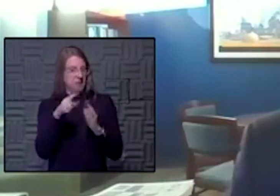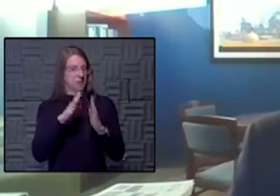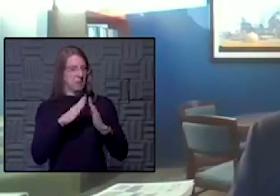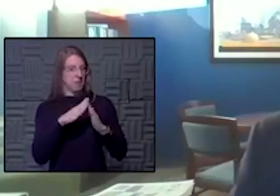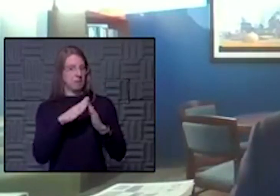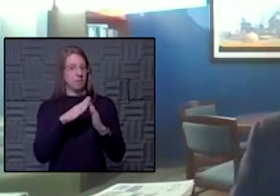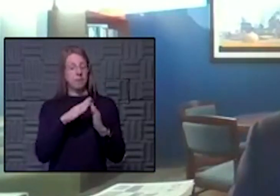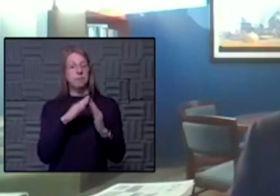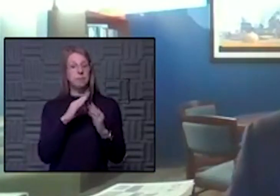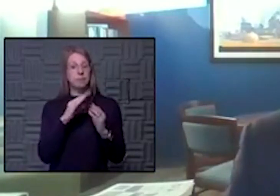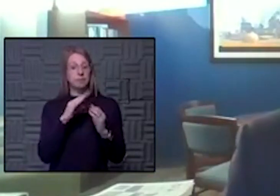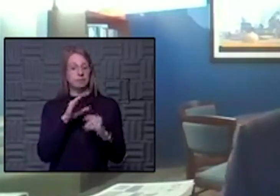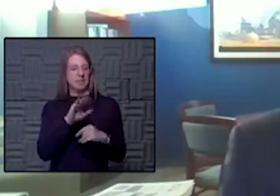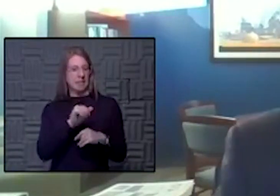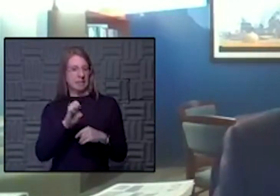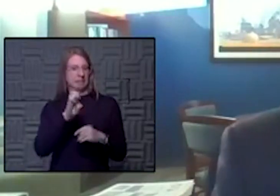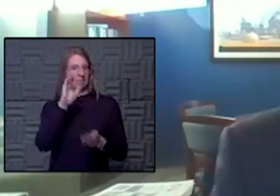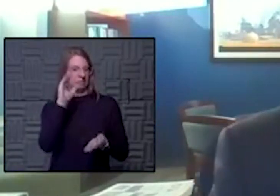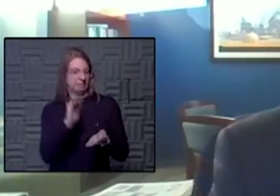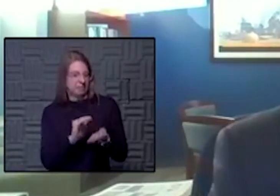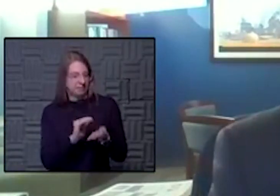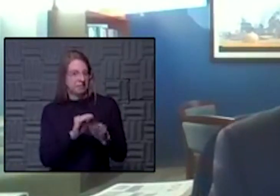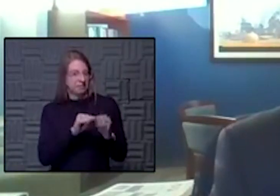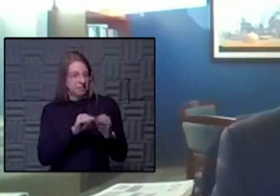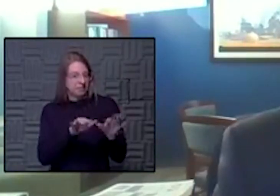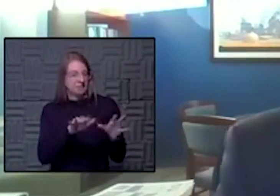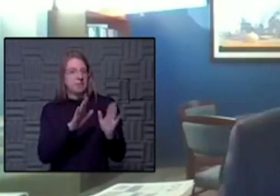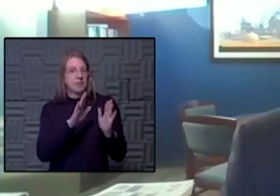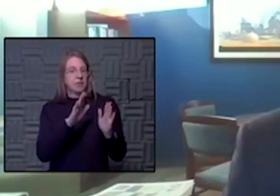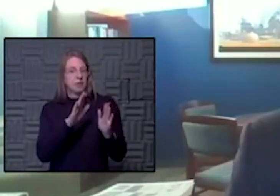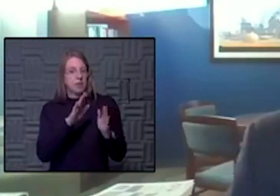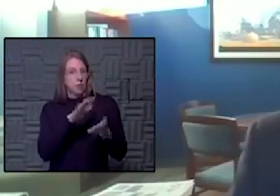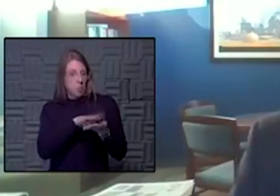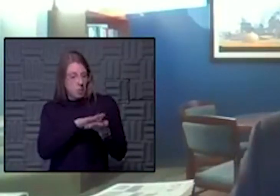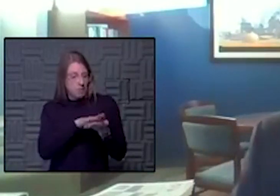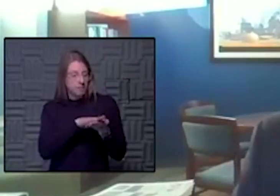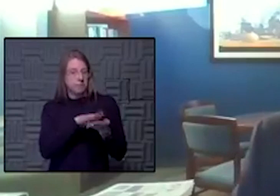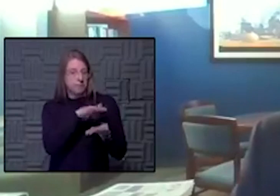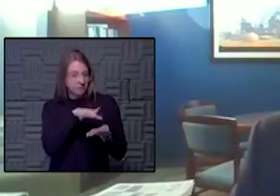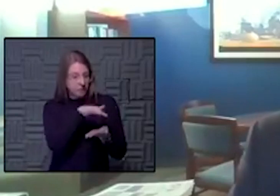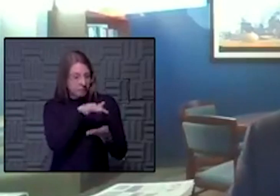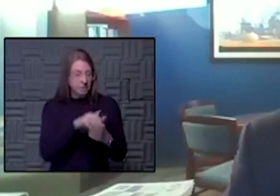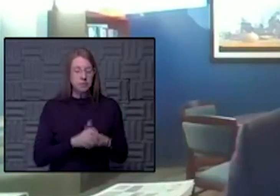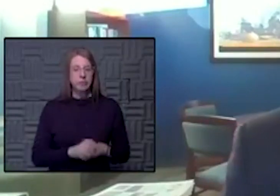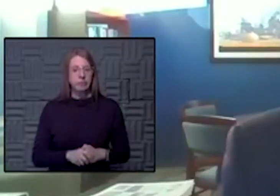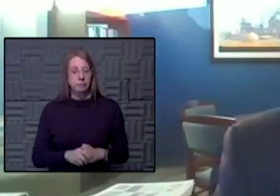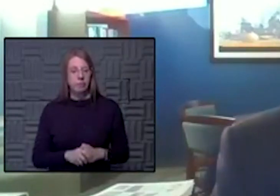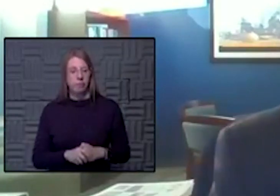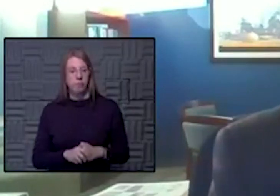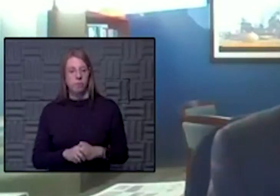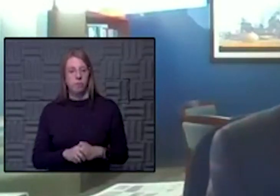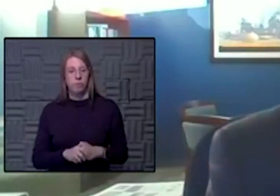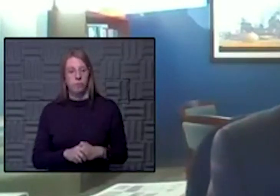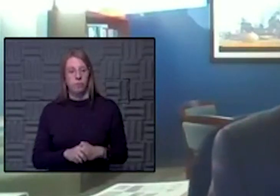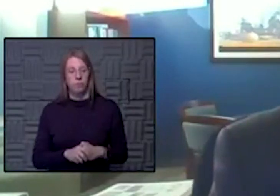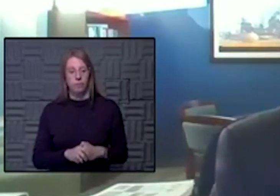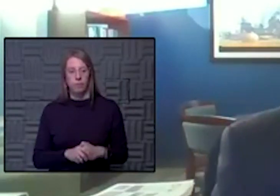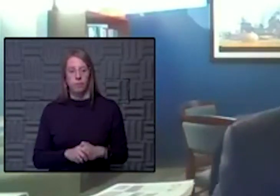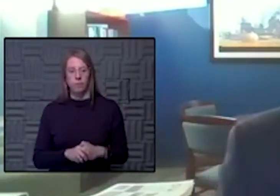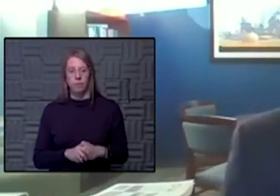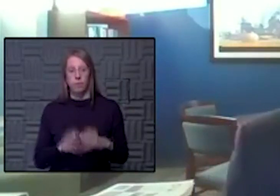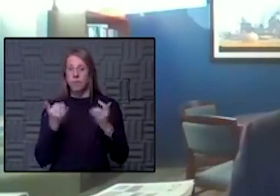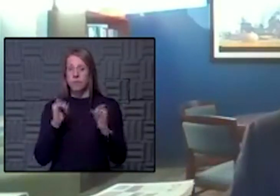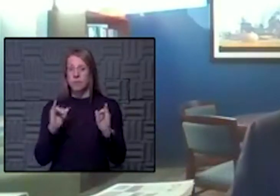a low number of cases, you know, through the school activity. And so they're still, you know, with a